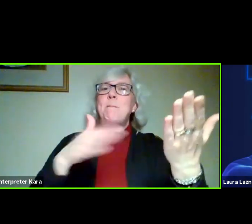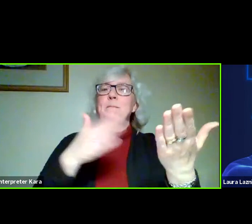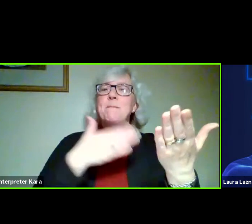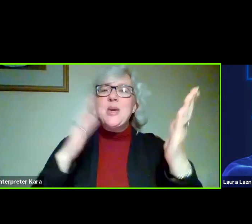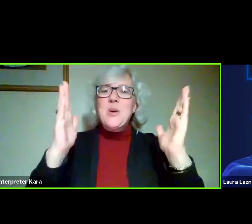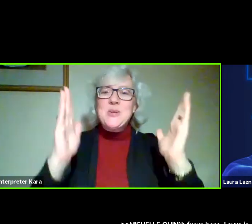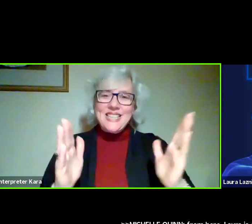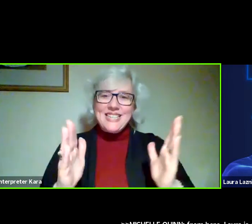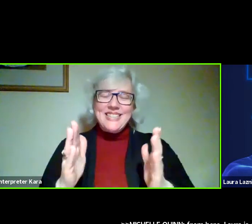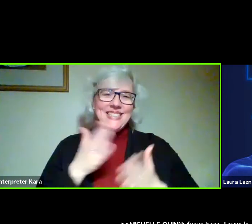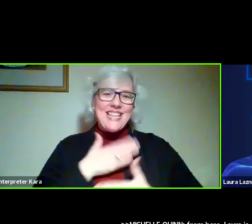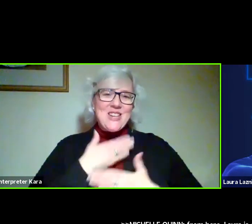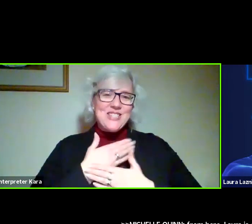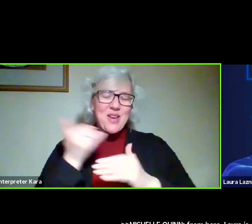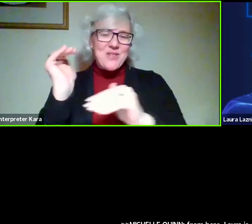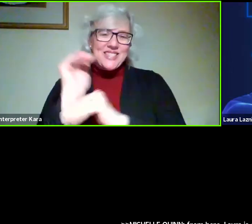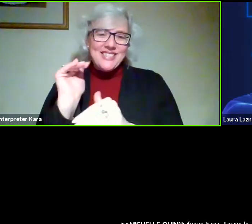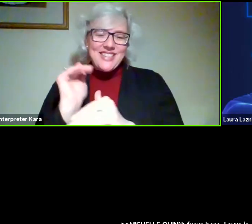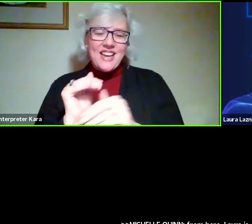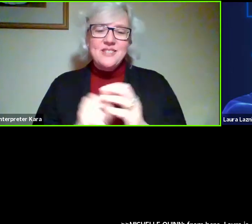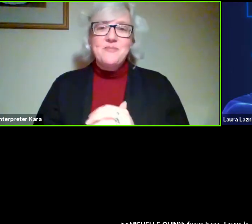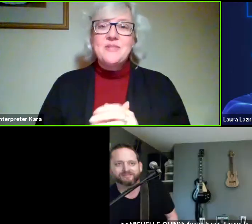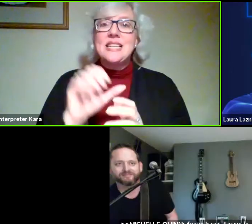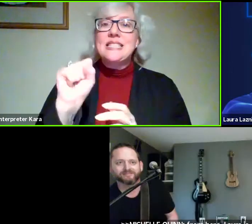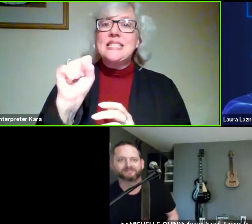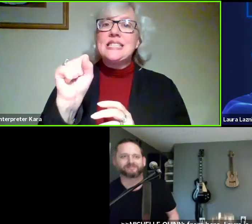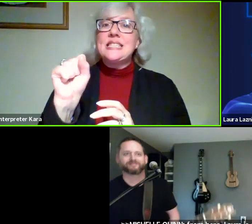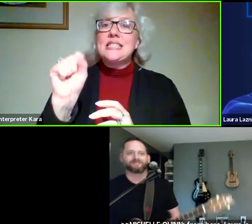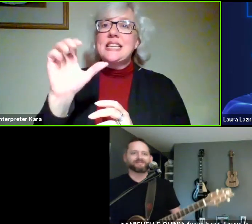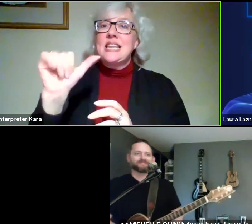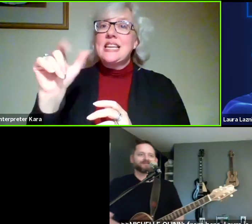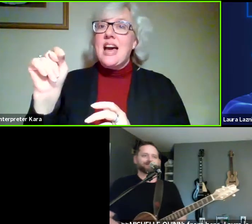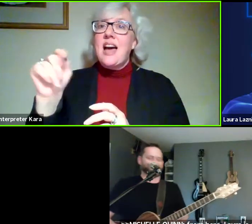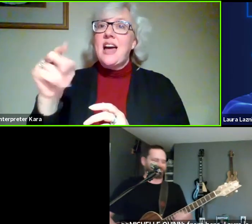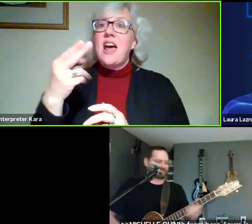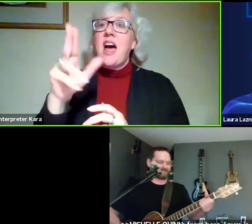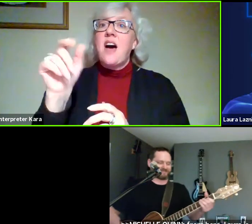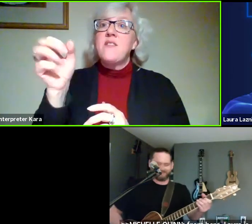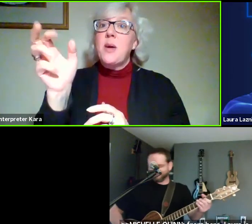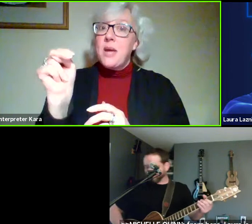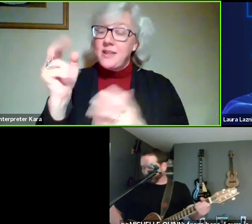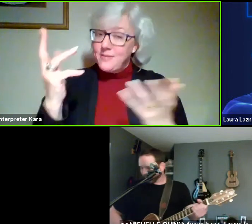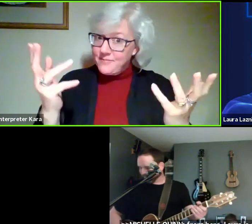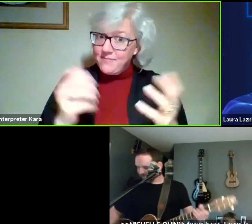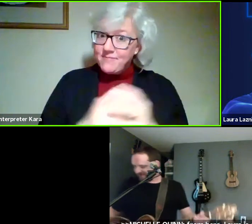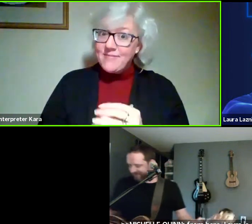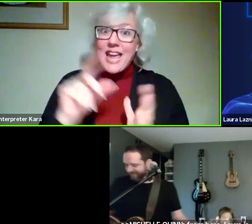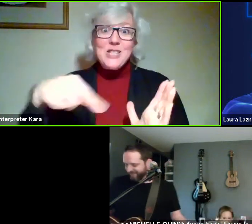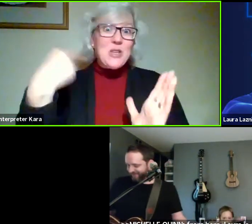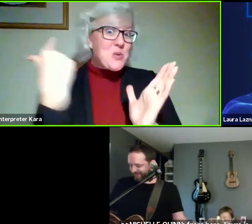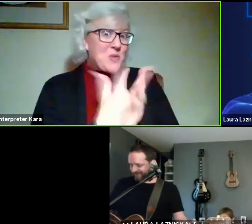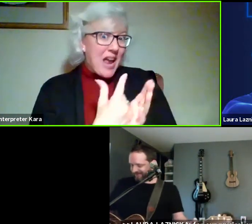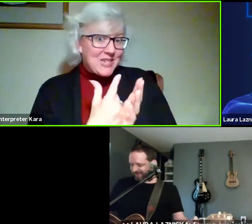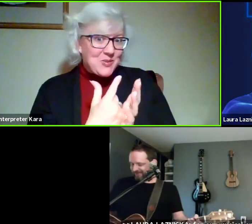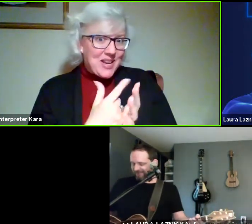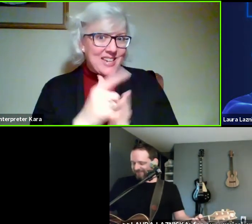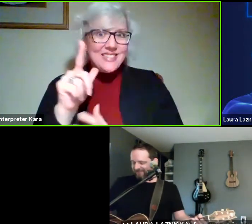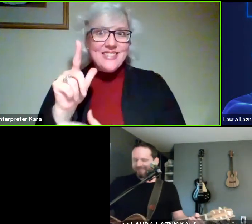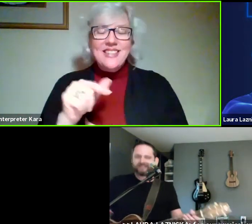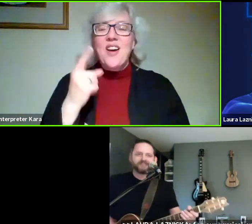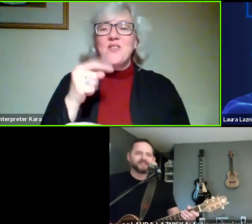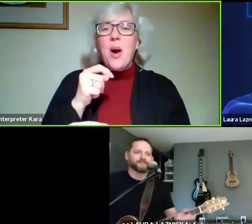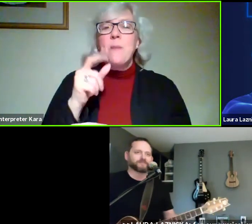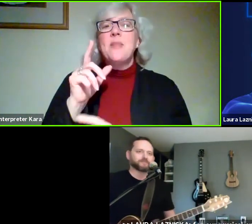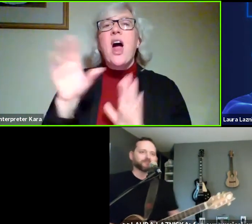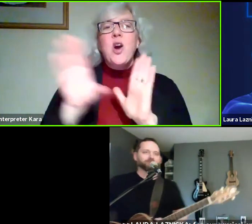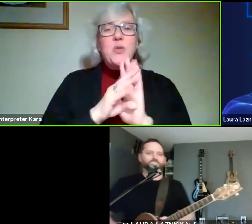entertainment tonight. Scott Huffman, who, by the way, is a graduate and alumni of